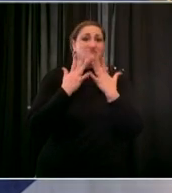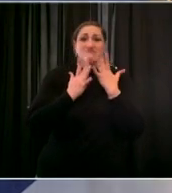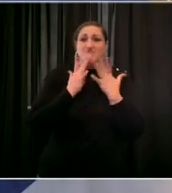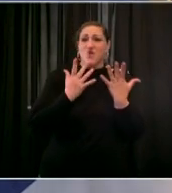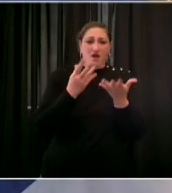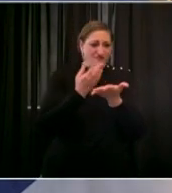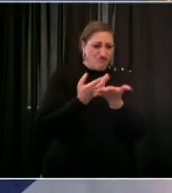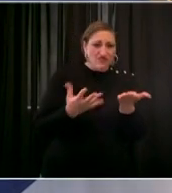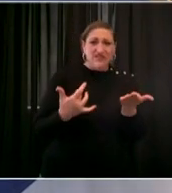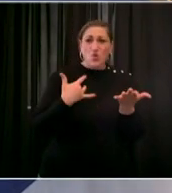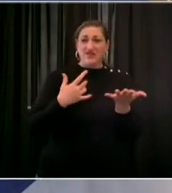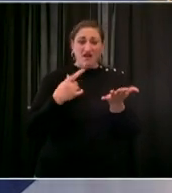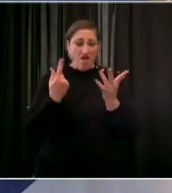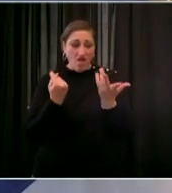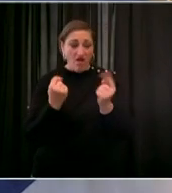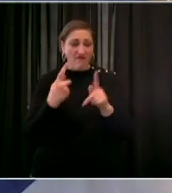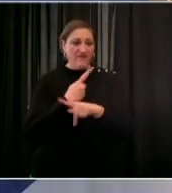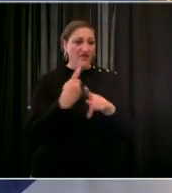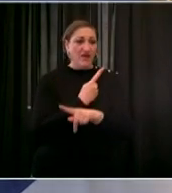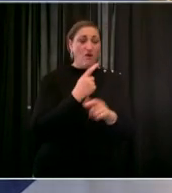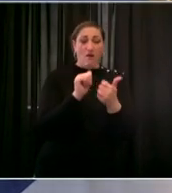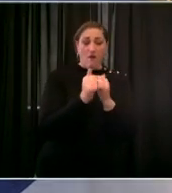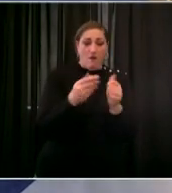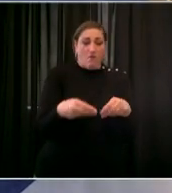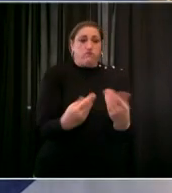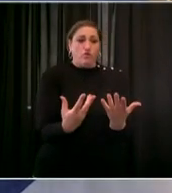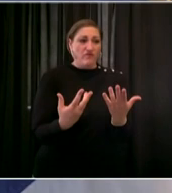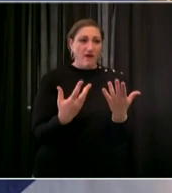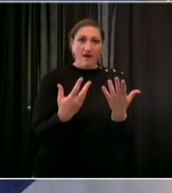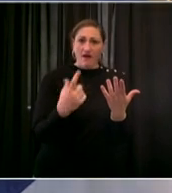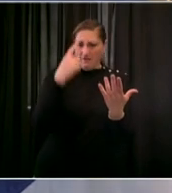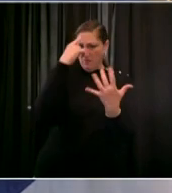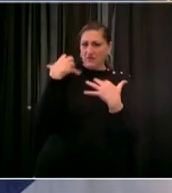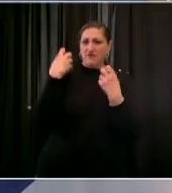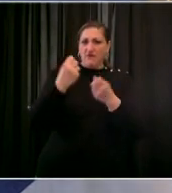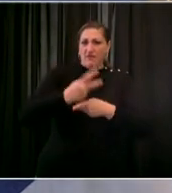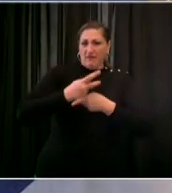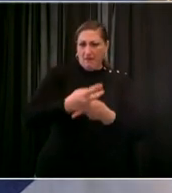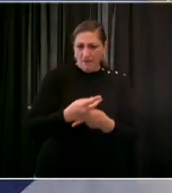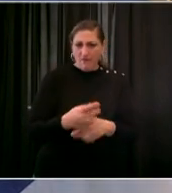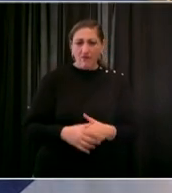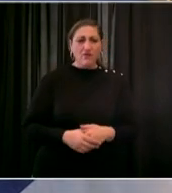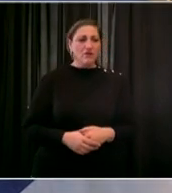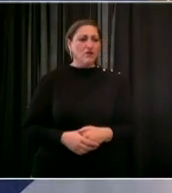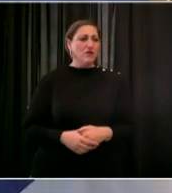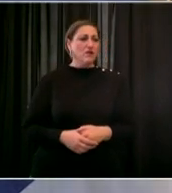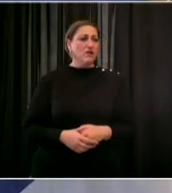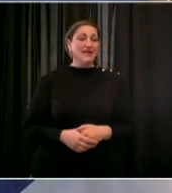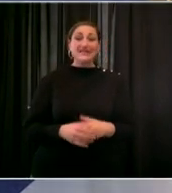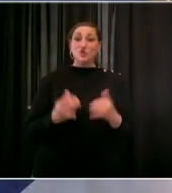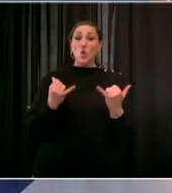devoted the resources needed to provide appropriate mental health care it is time to build a new